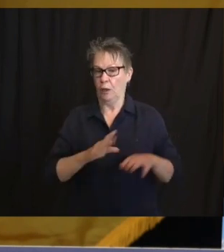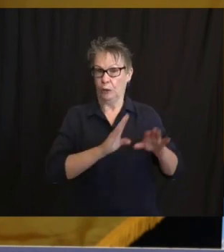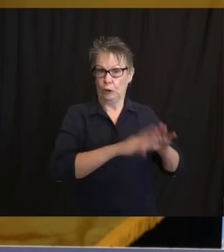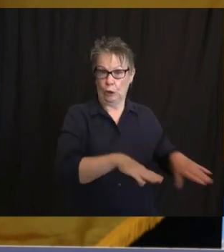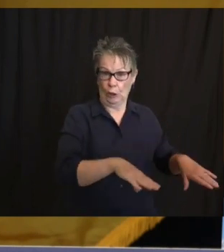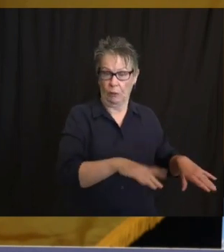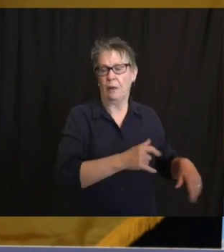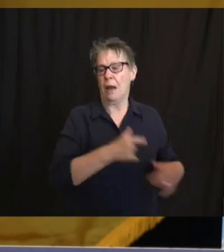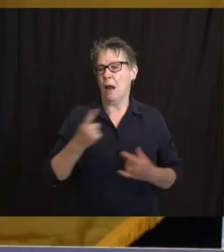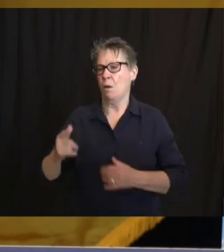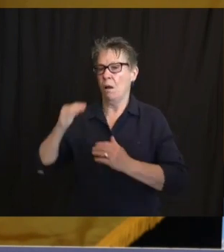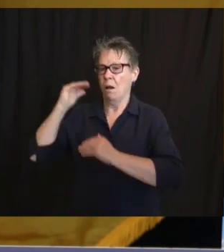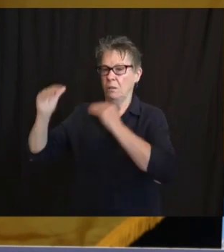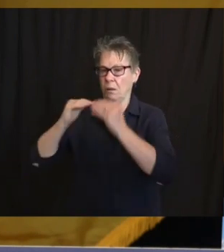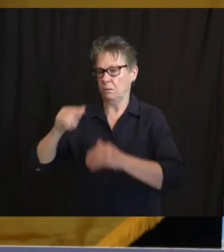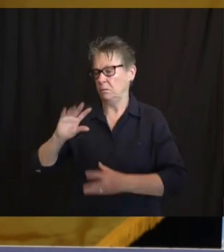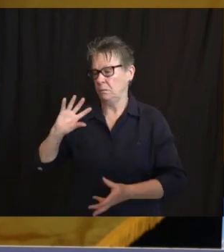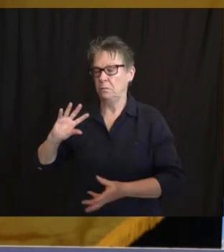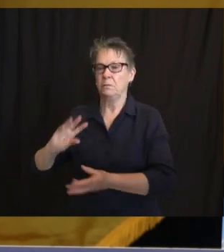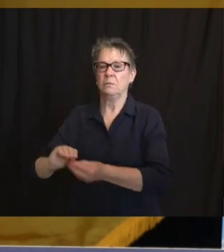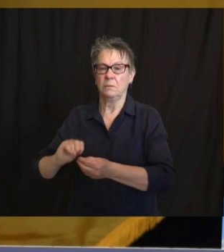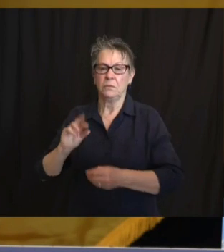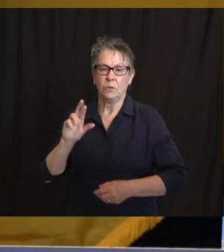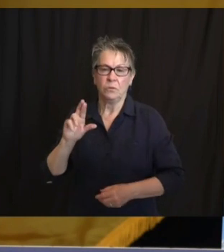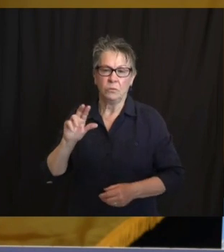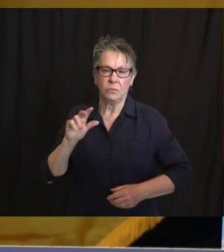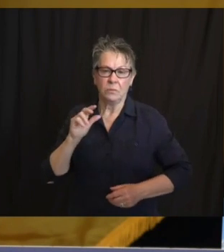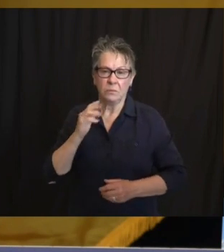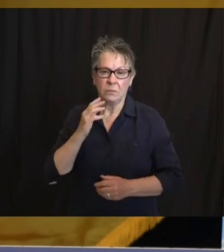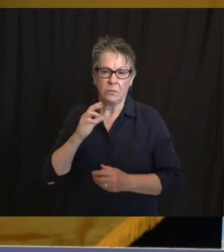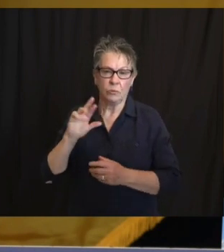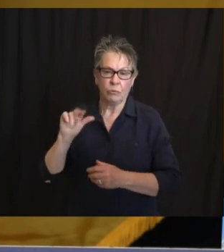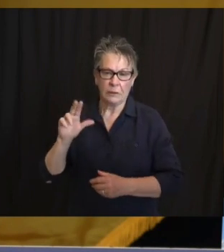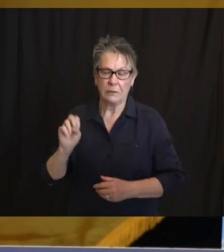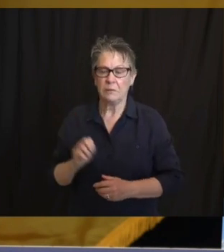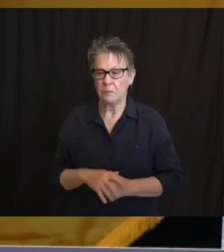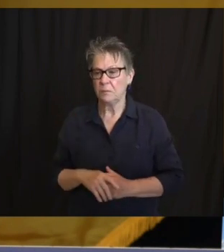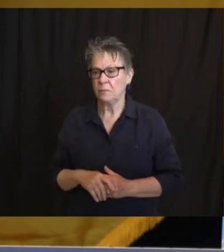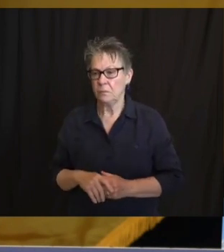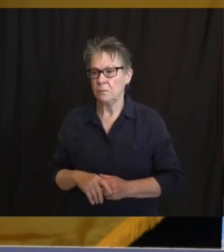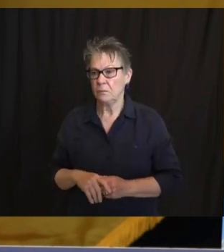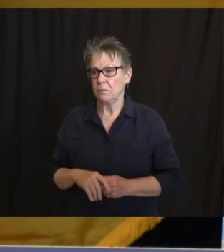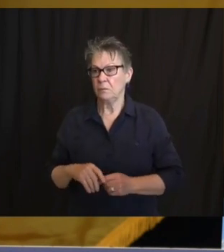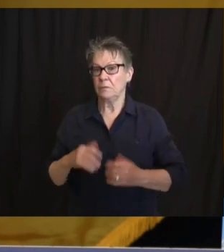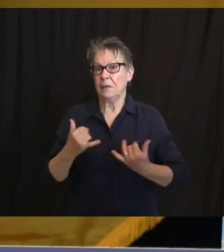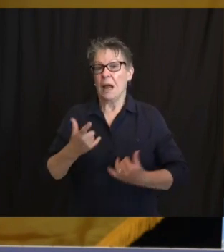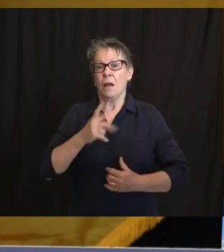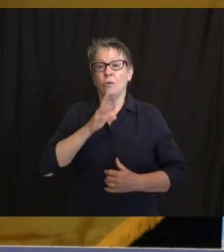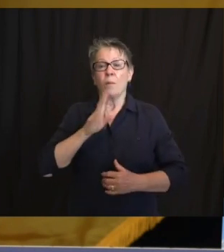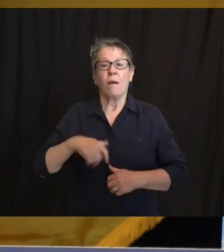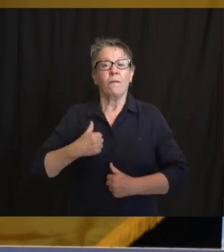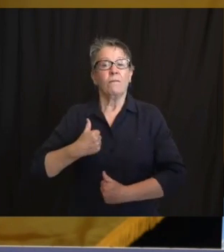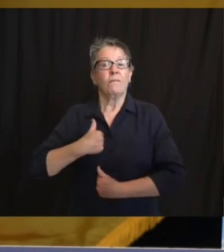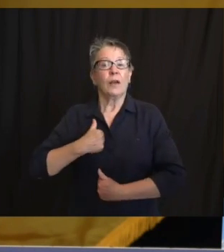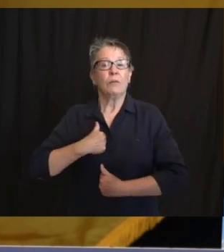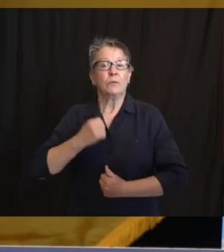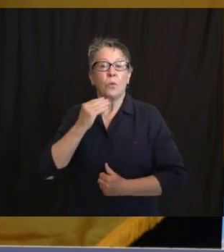census of 652 residents, there have been 385 residents tested positive,